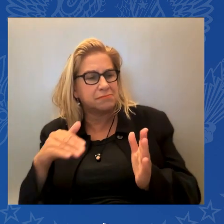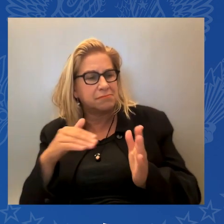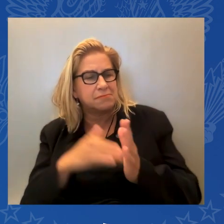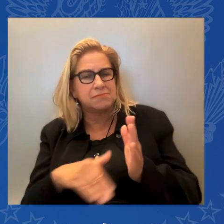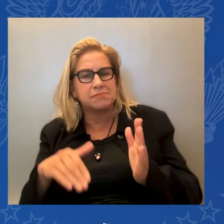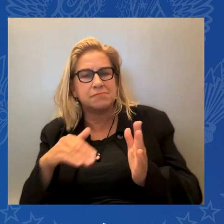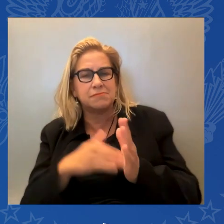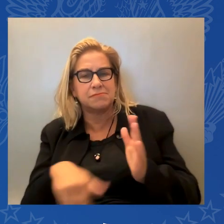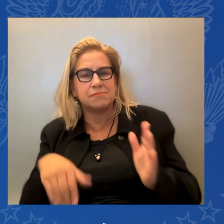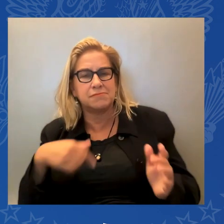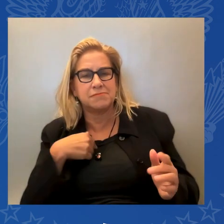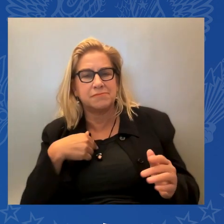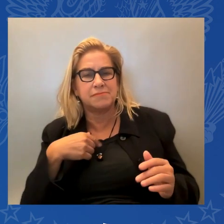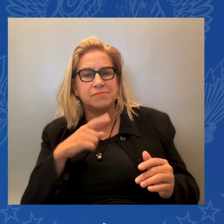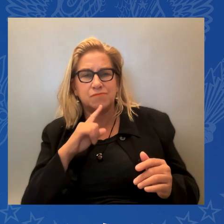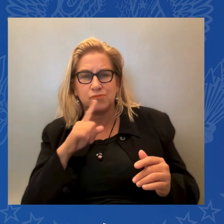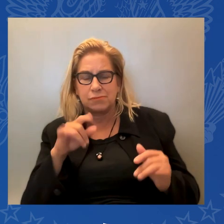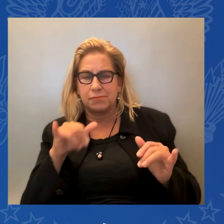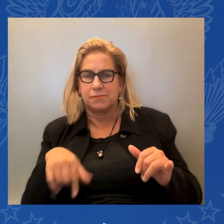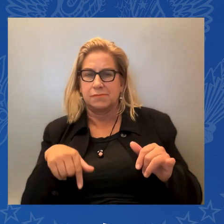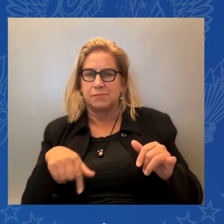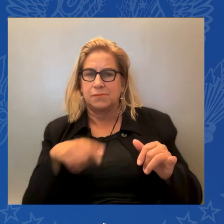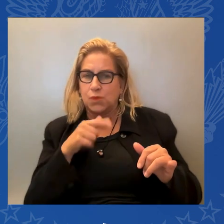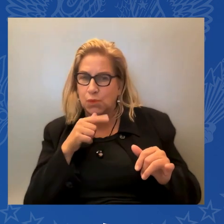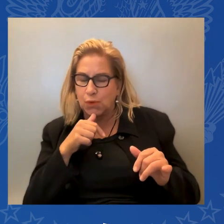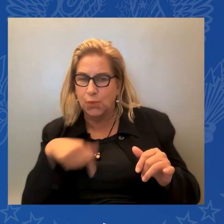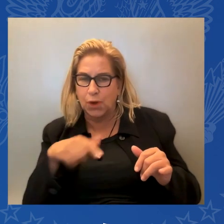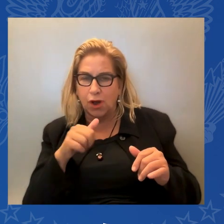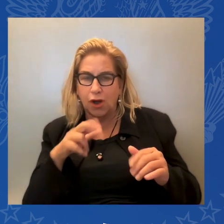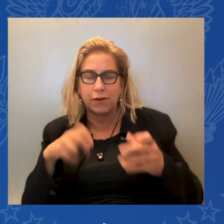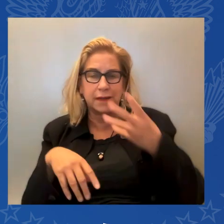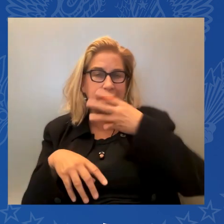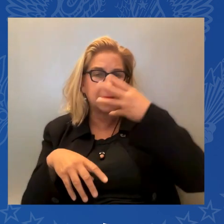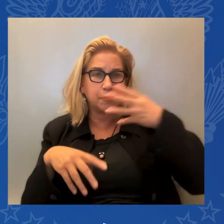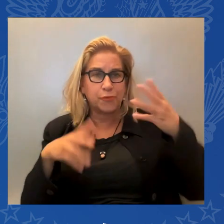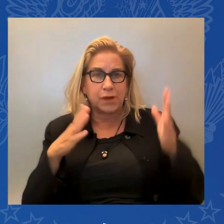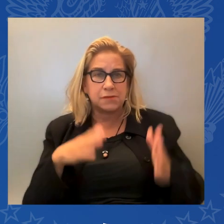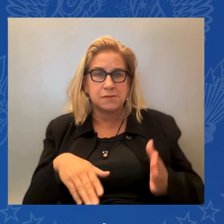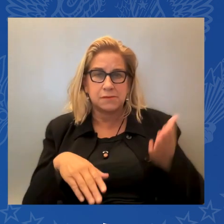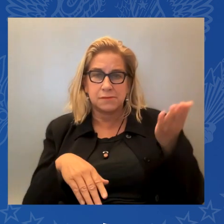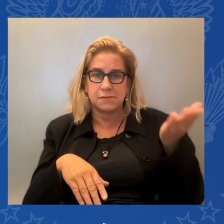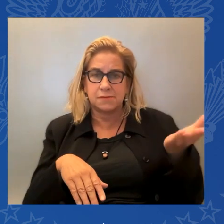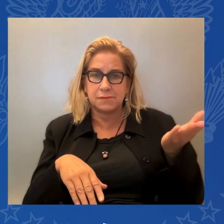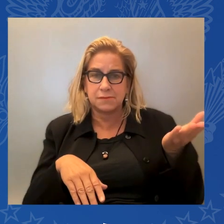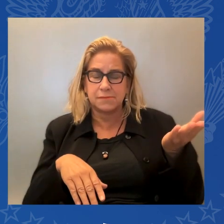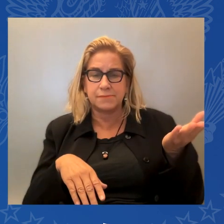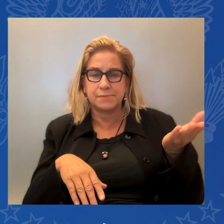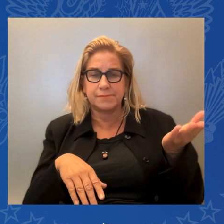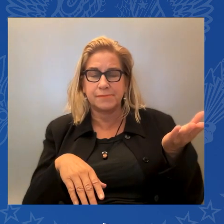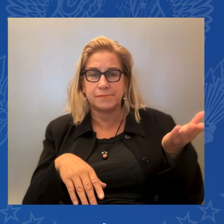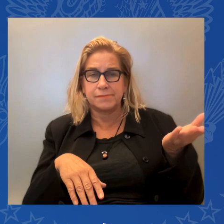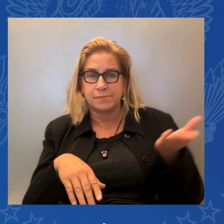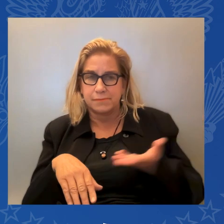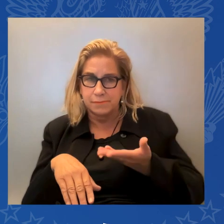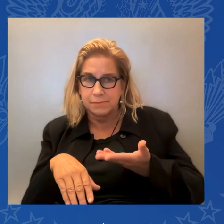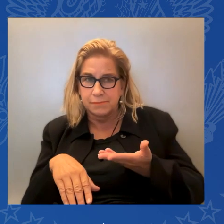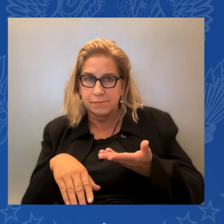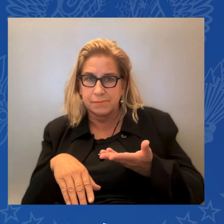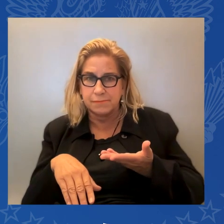nation of immigrants. And the possibilities that exist are no more evident